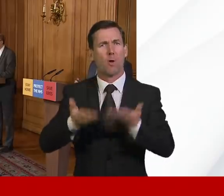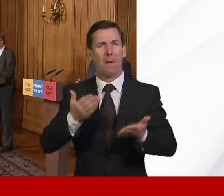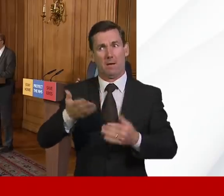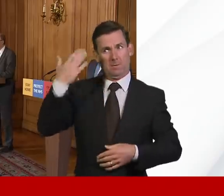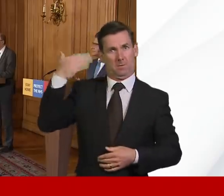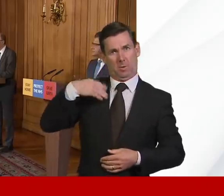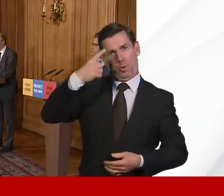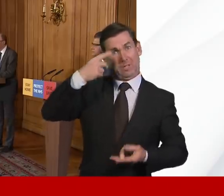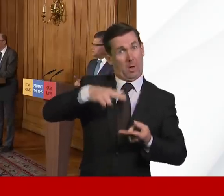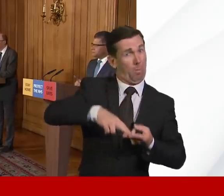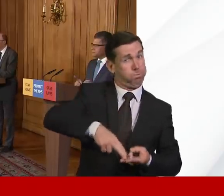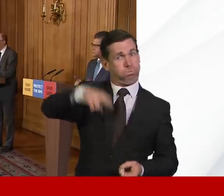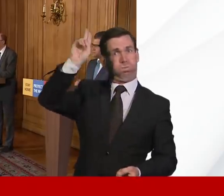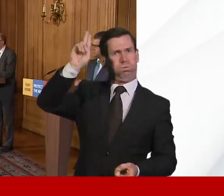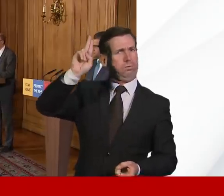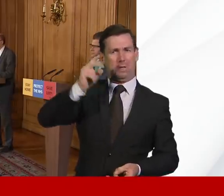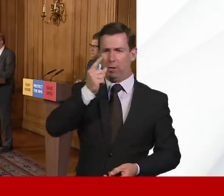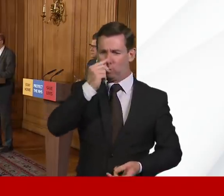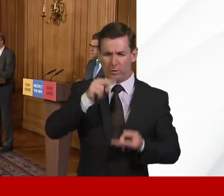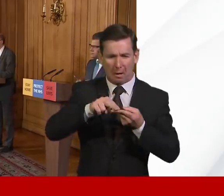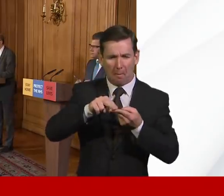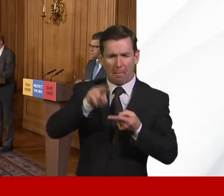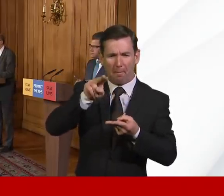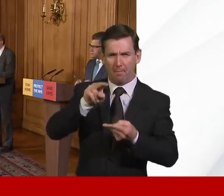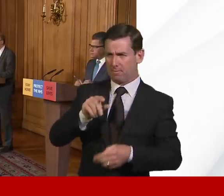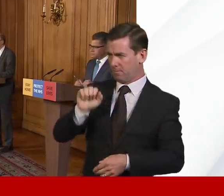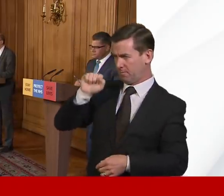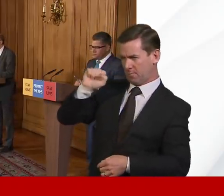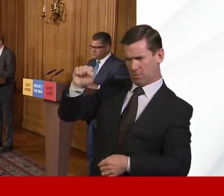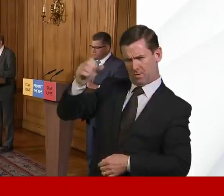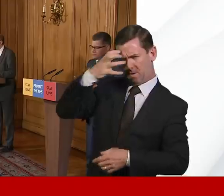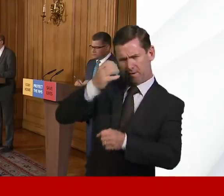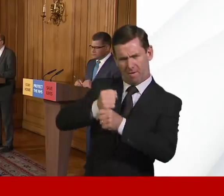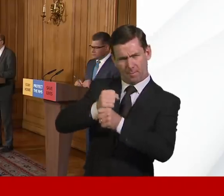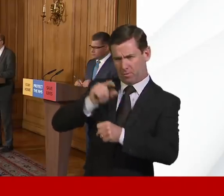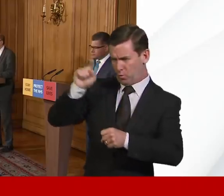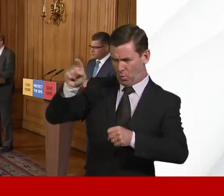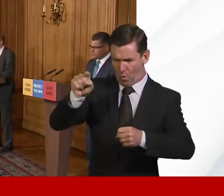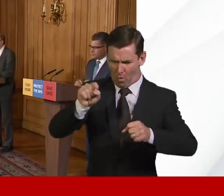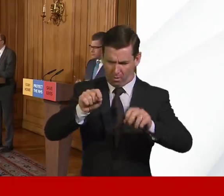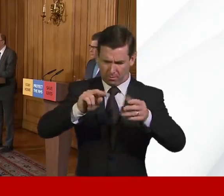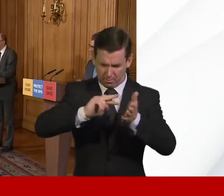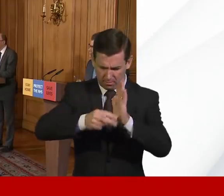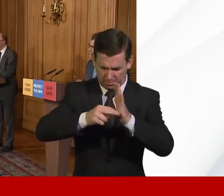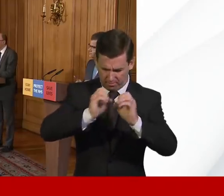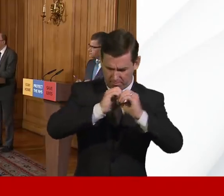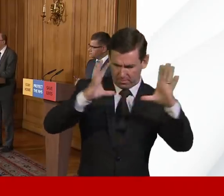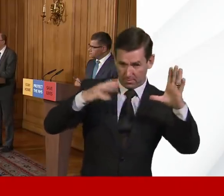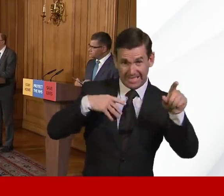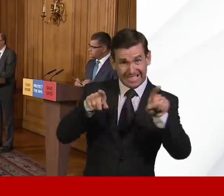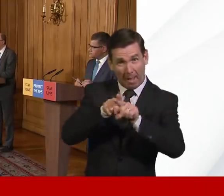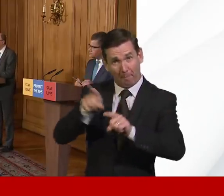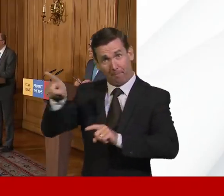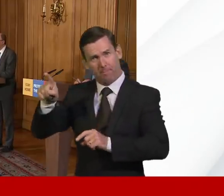government's own thinking? Is that something that modelling that you yourself agree with? And a question, if I can, to the Secretary of